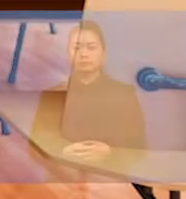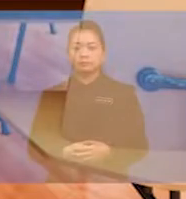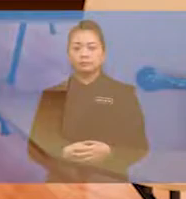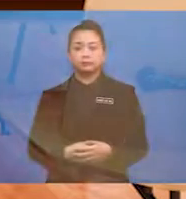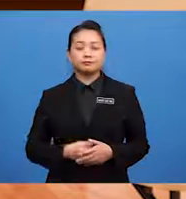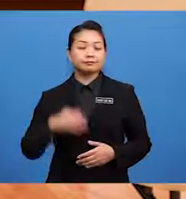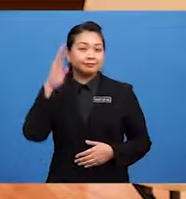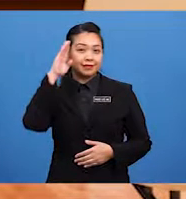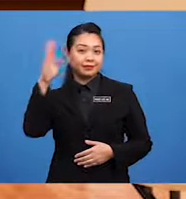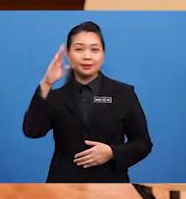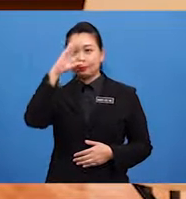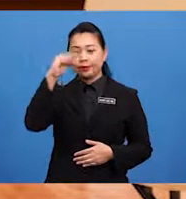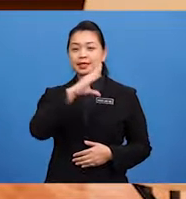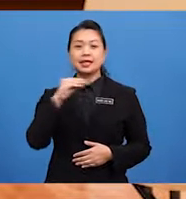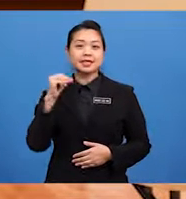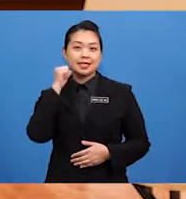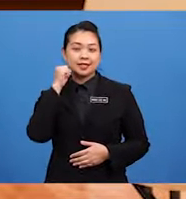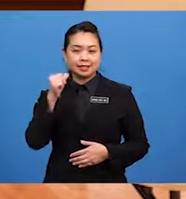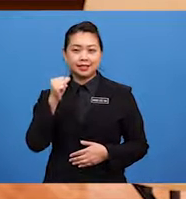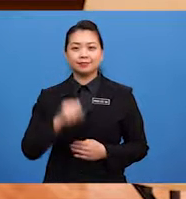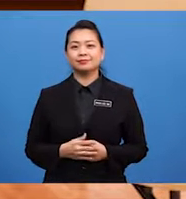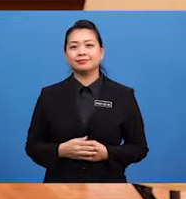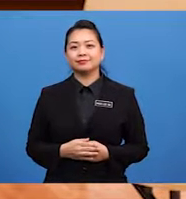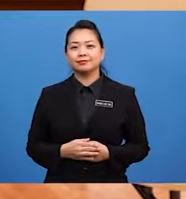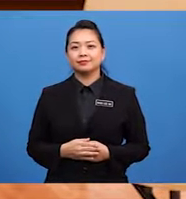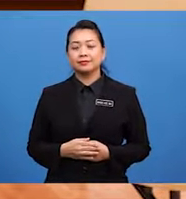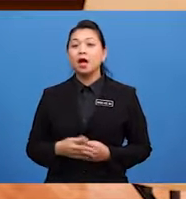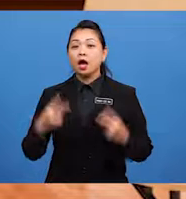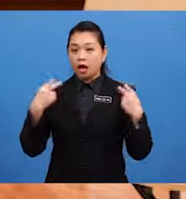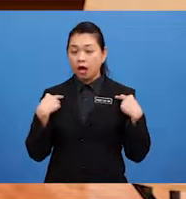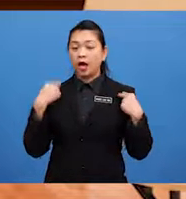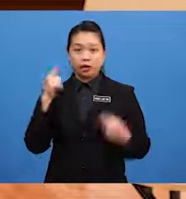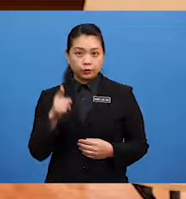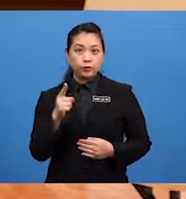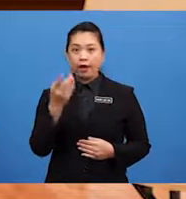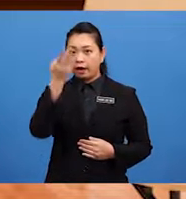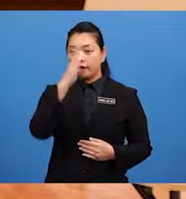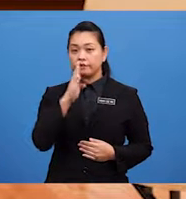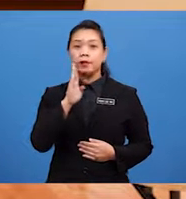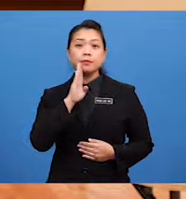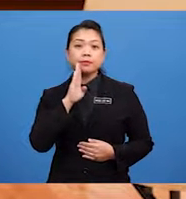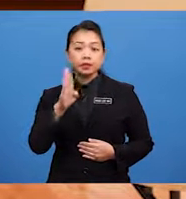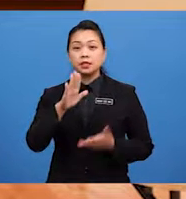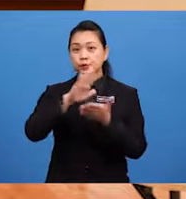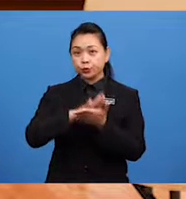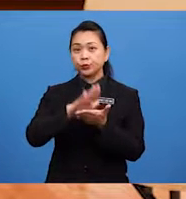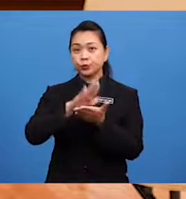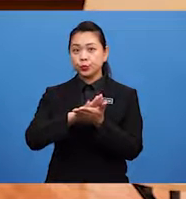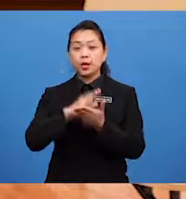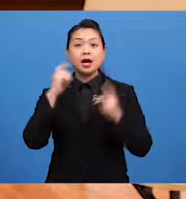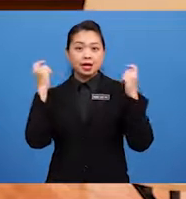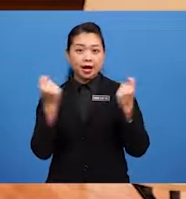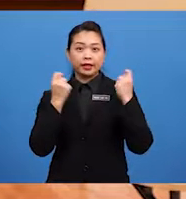Hello boys and girls have you ever been to a school carnival before